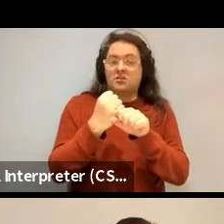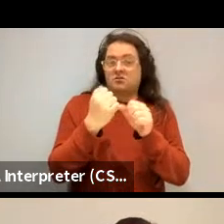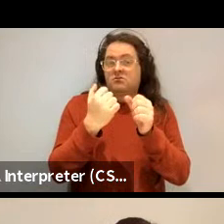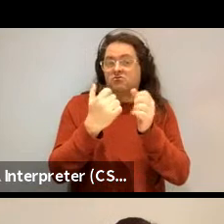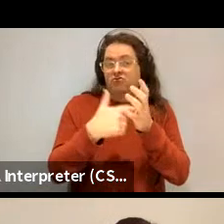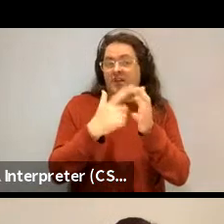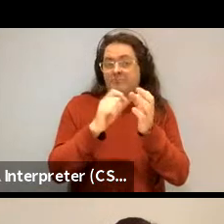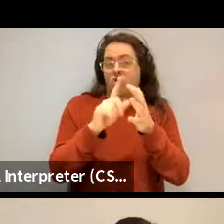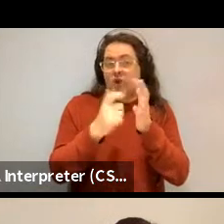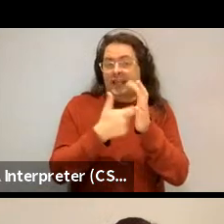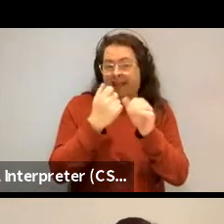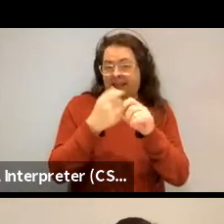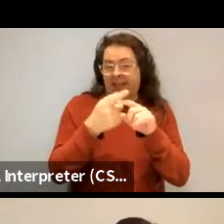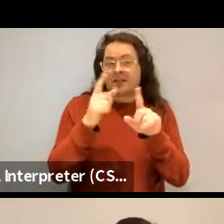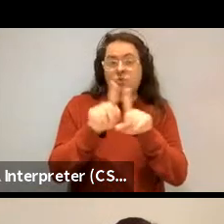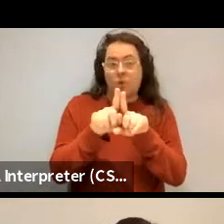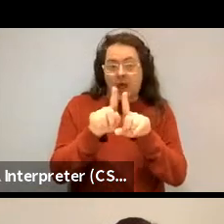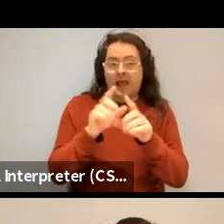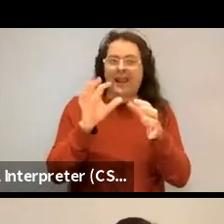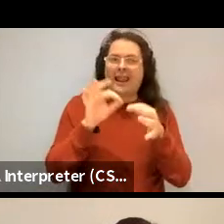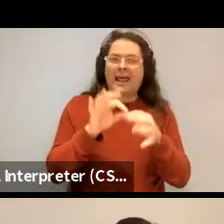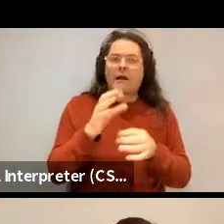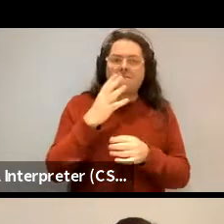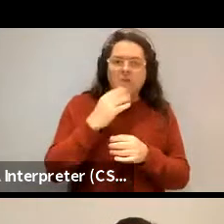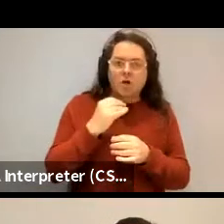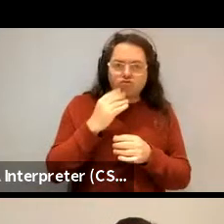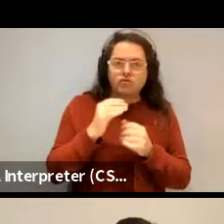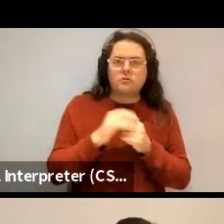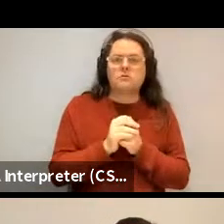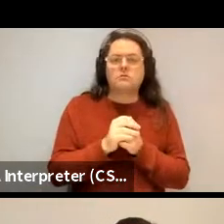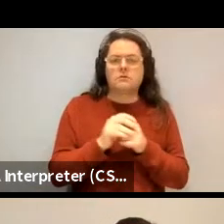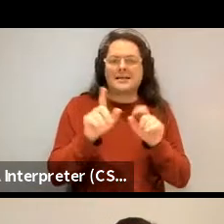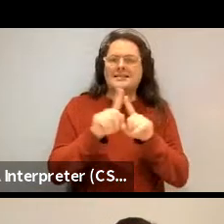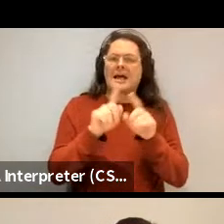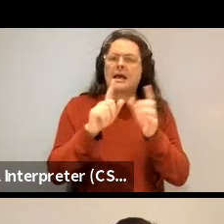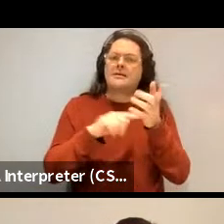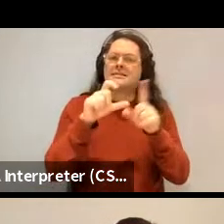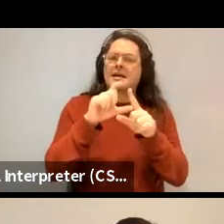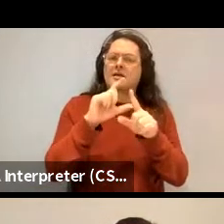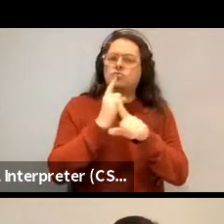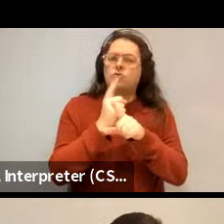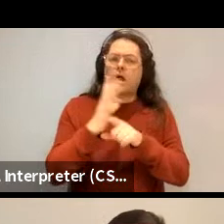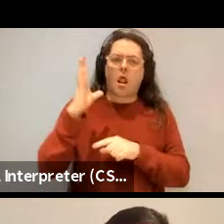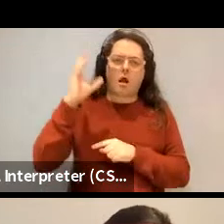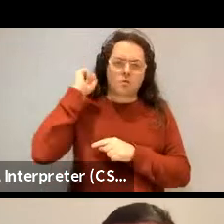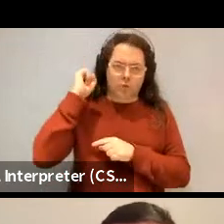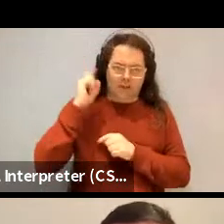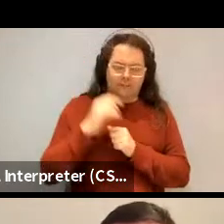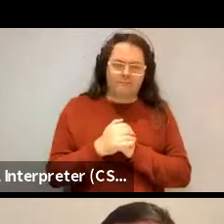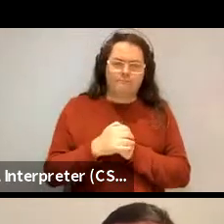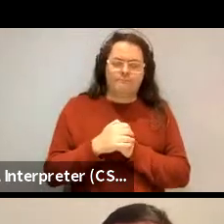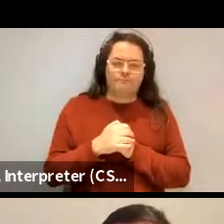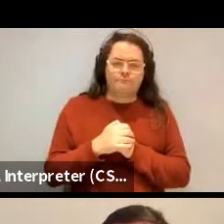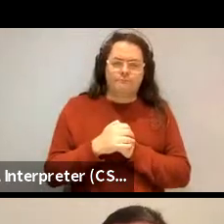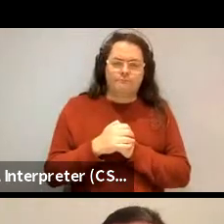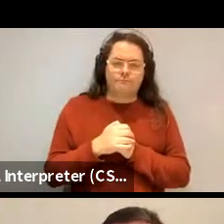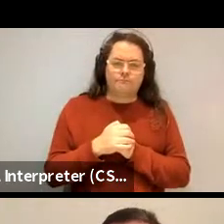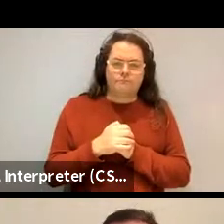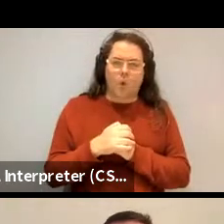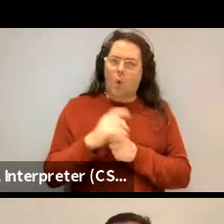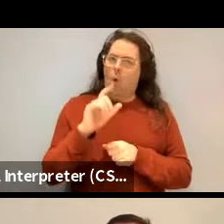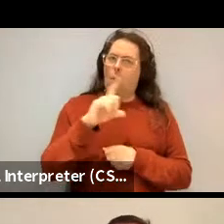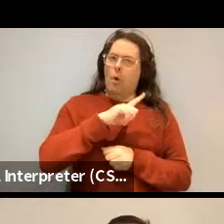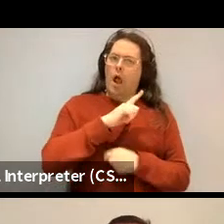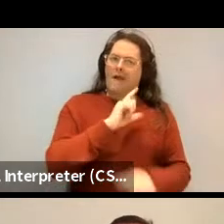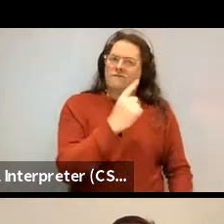with frequency and function. So like, as Ted was discussing last week. So, so why would first be